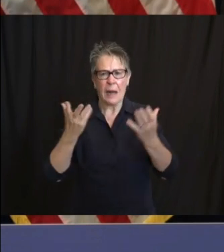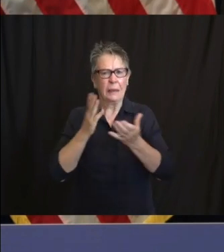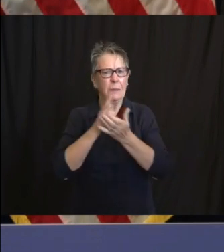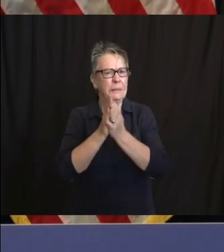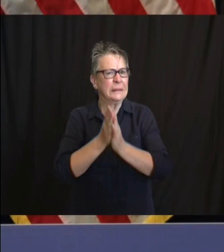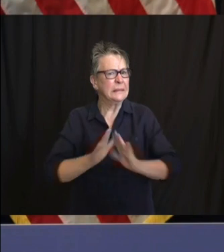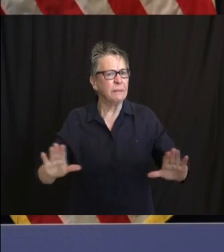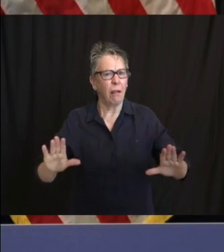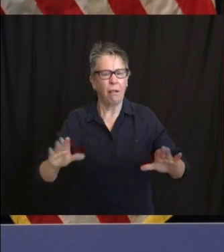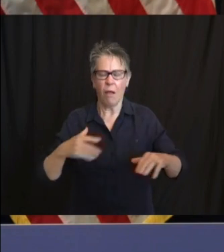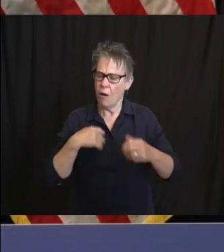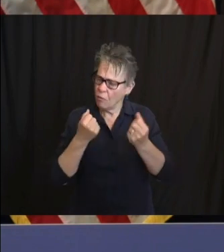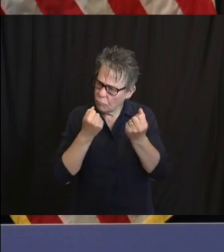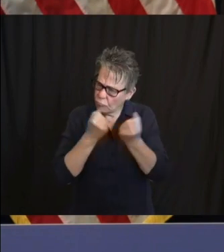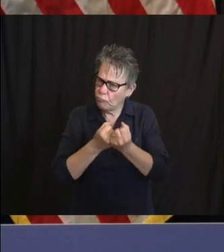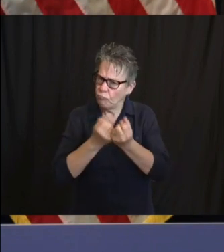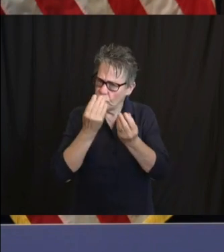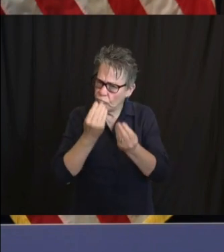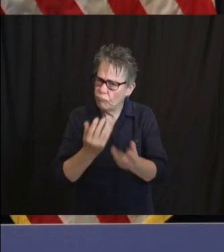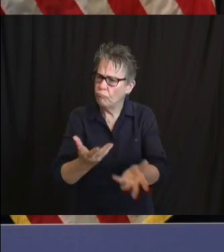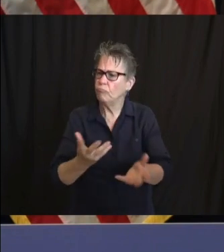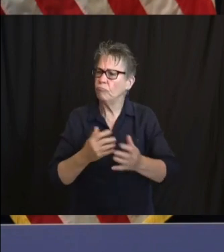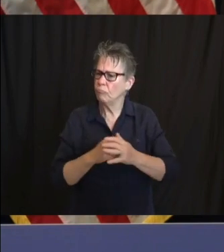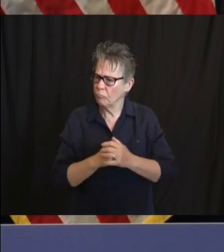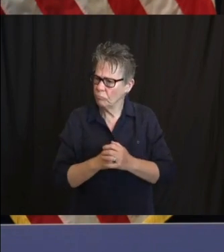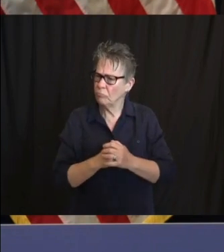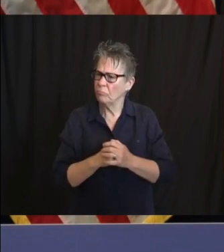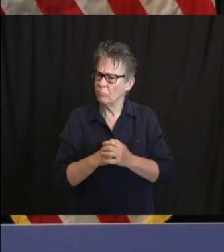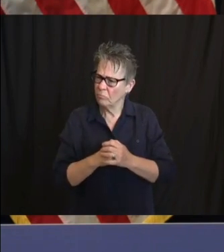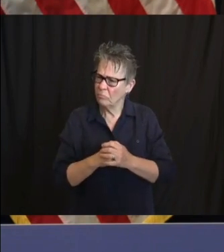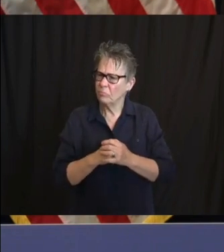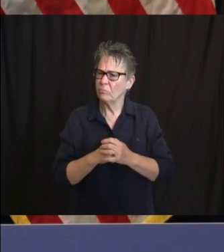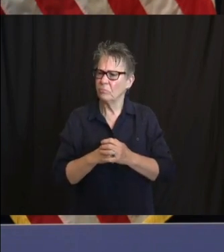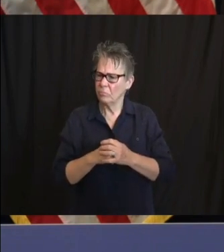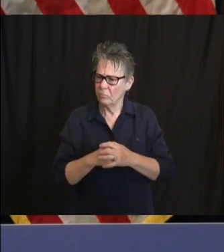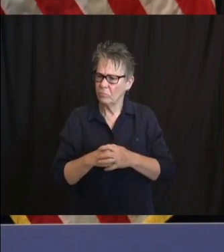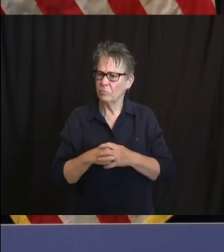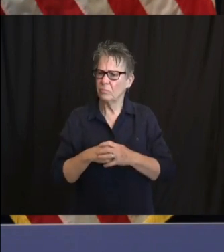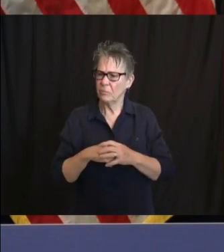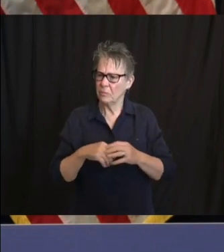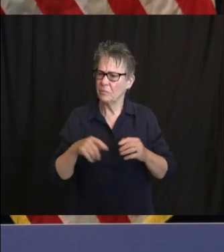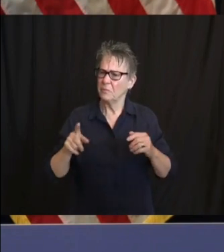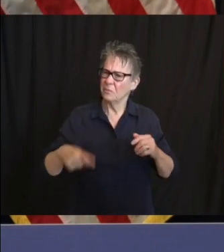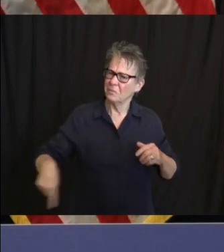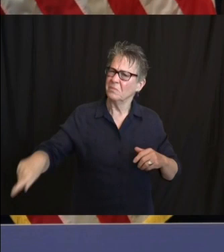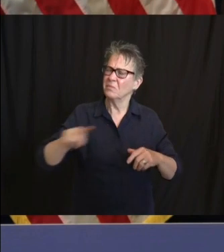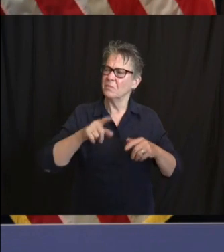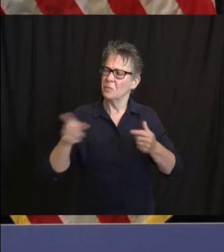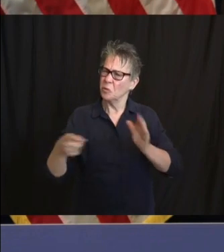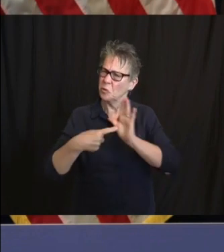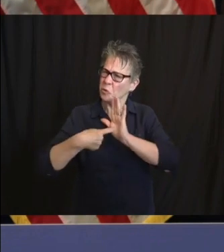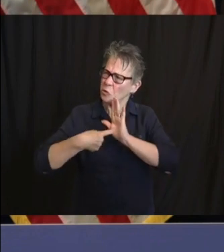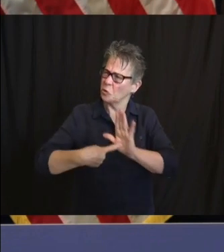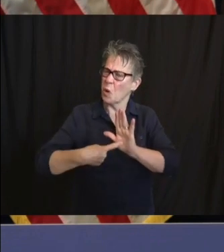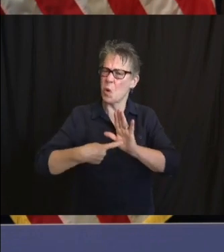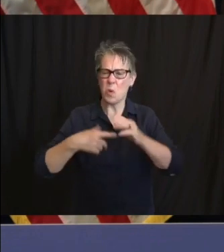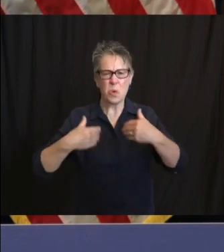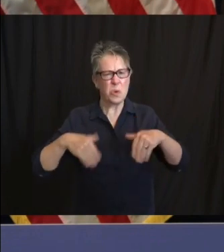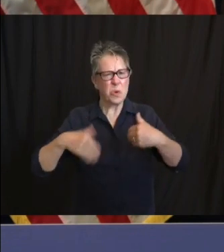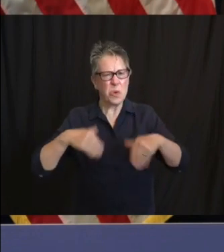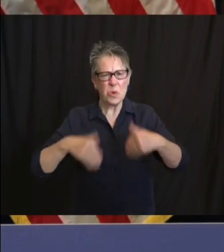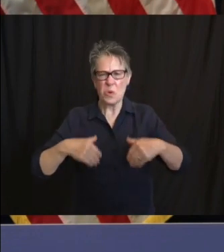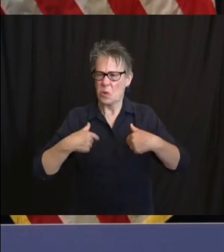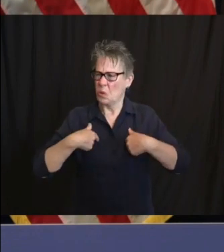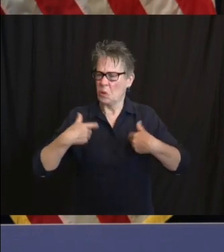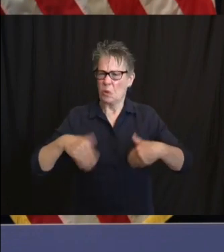the systemic racism that exists throughout our society. I support these protests and I thank the thousands